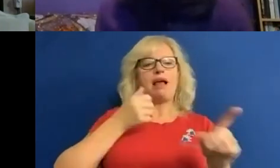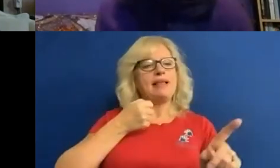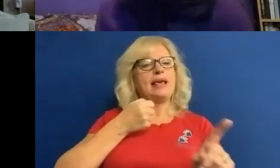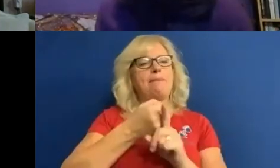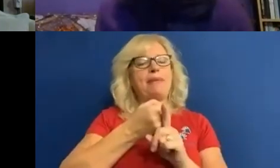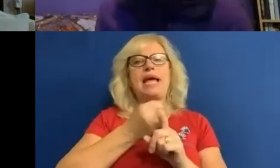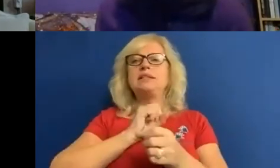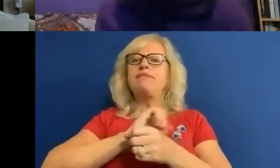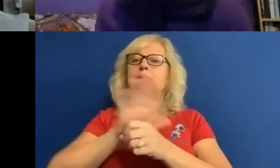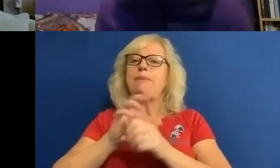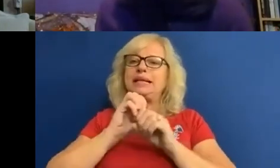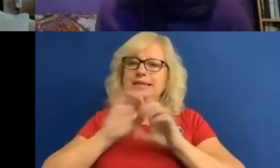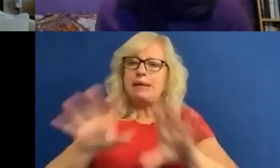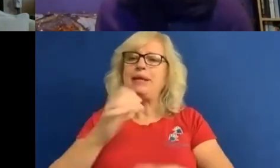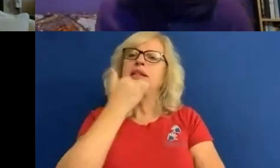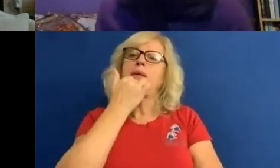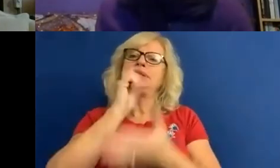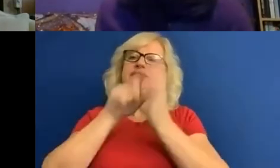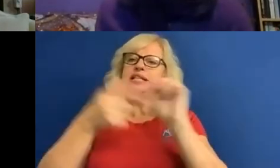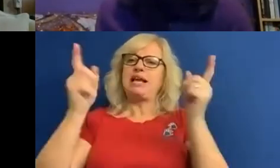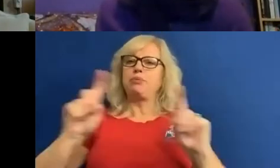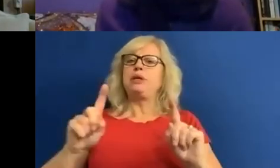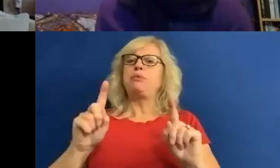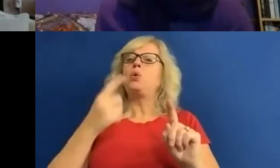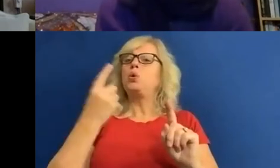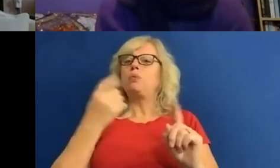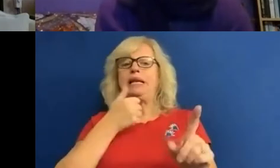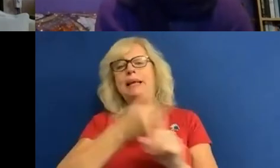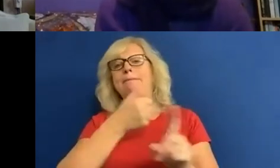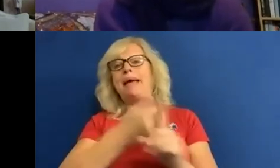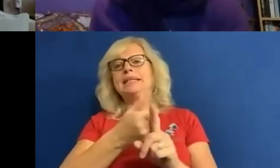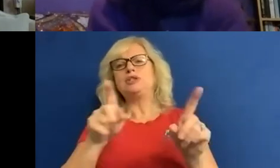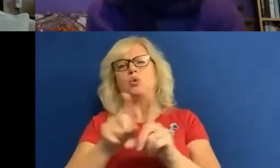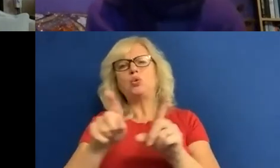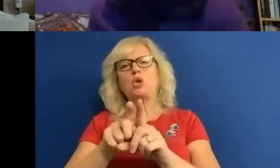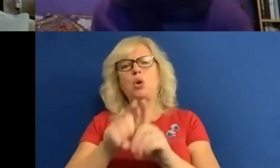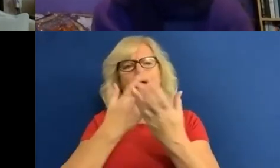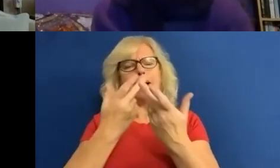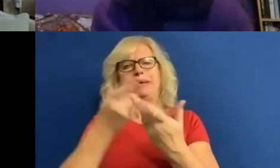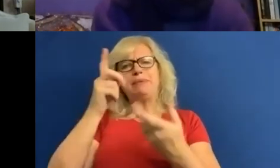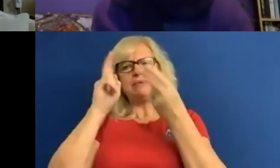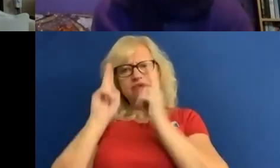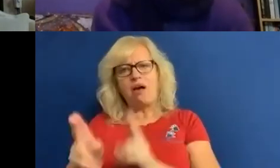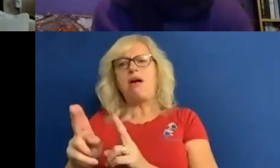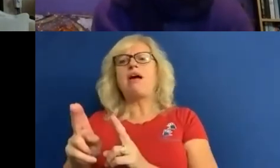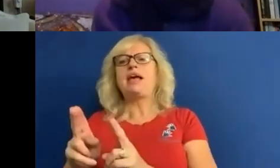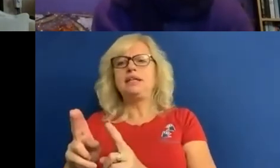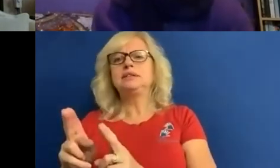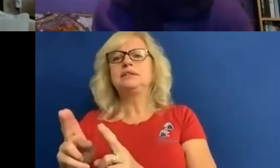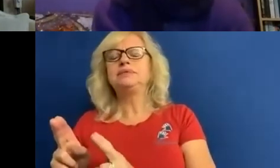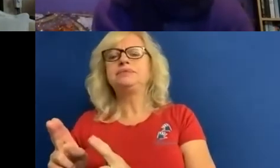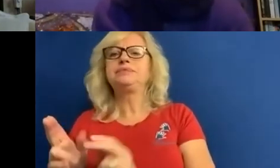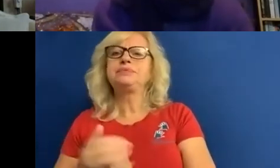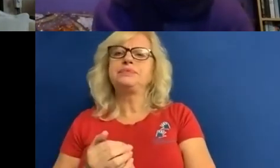numbers of disabled people who've been impacted by the pandemic and the numbers of deaths. Another aspect that's really completely often